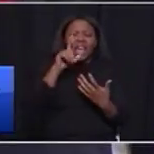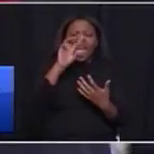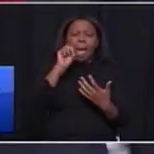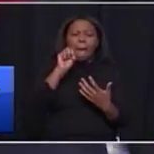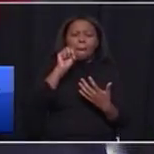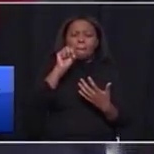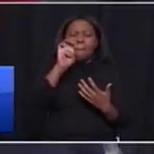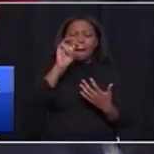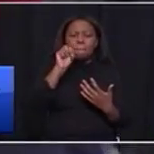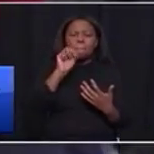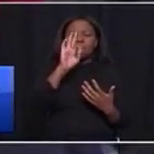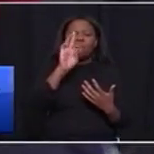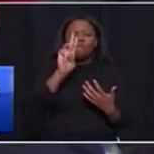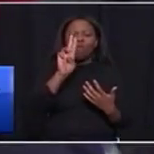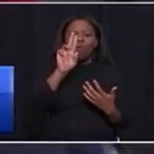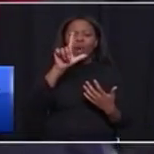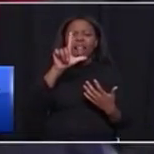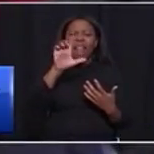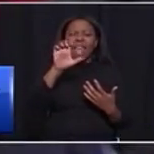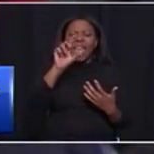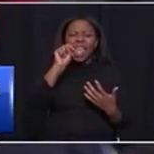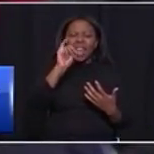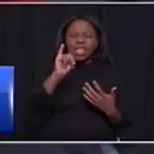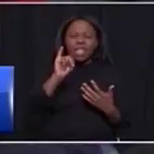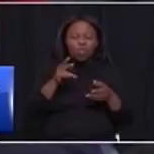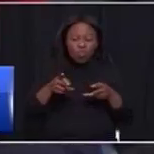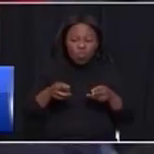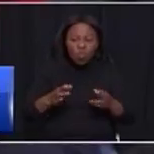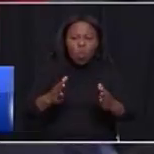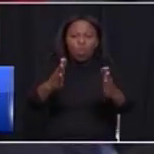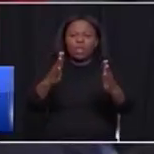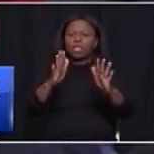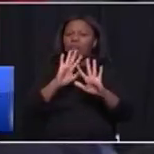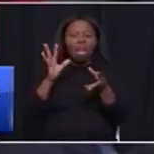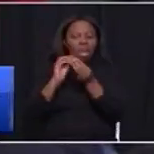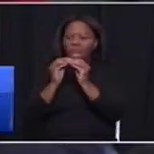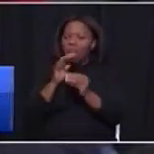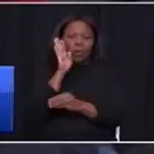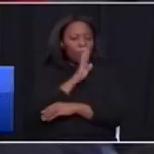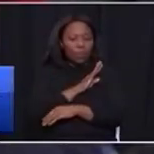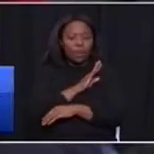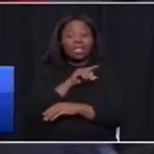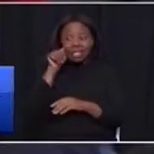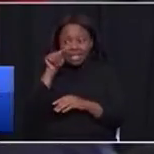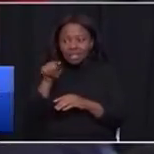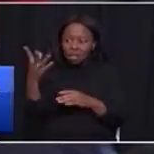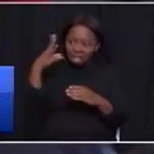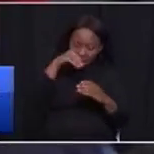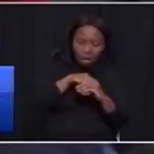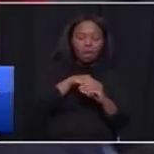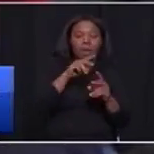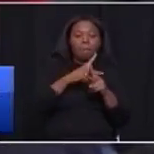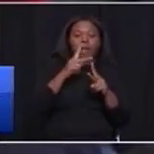The roads are not being maintained. All those service delivery hotspots must also be in your plan. And you